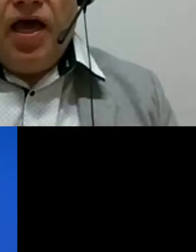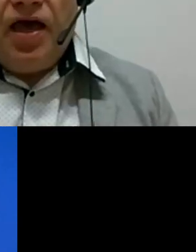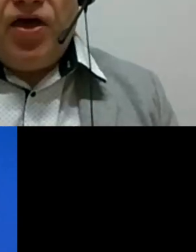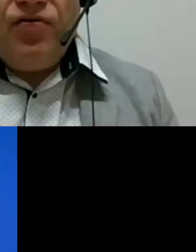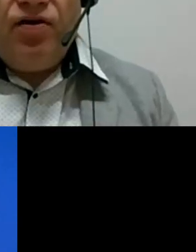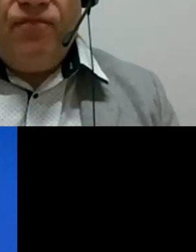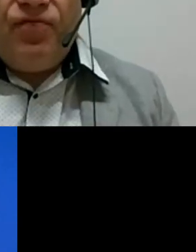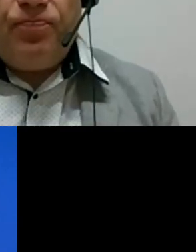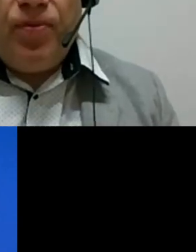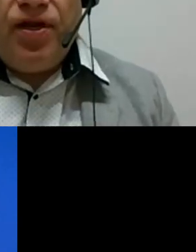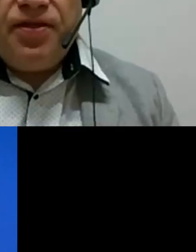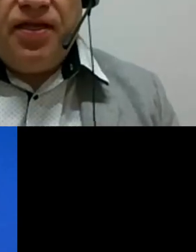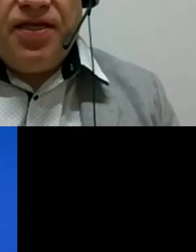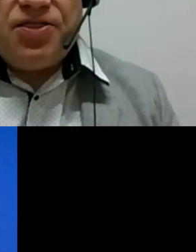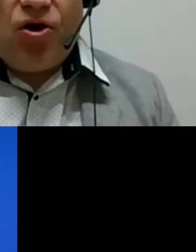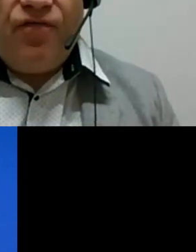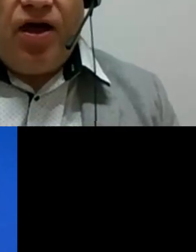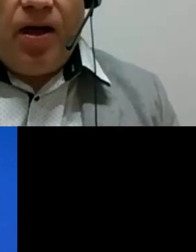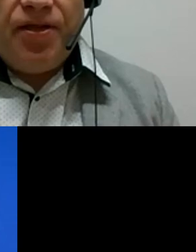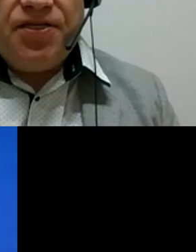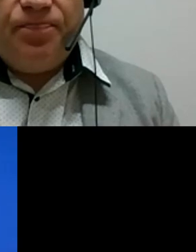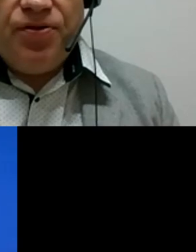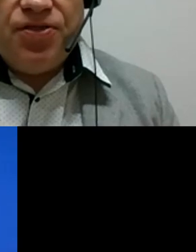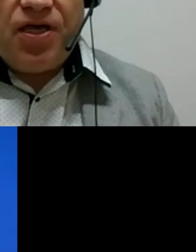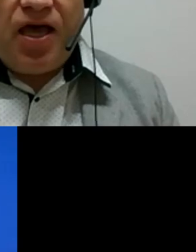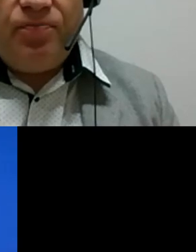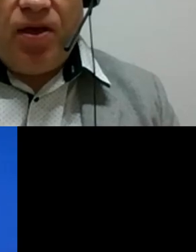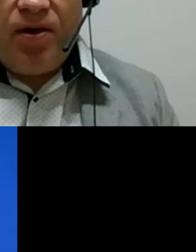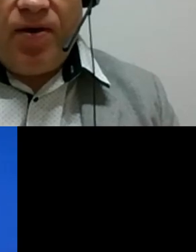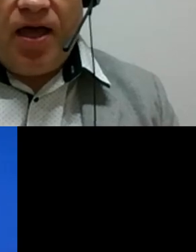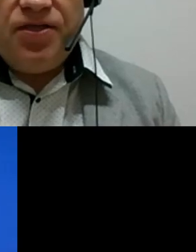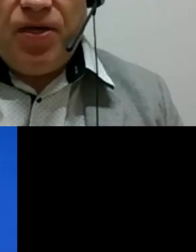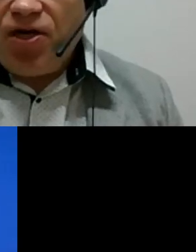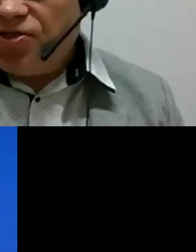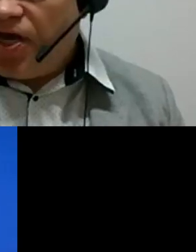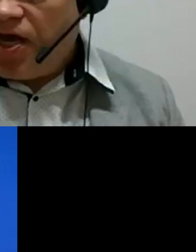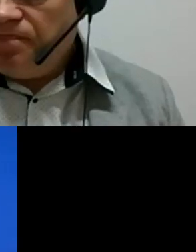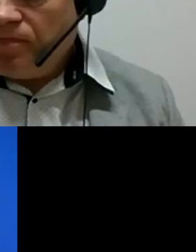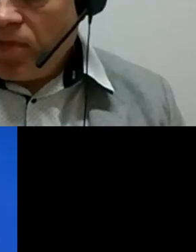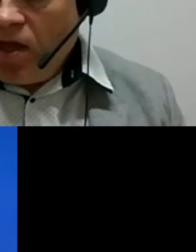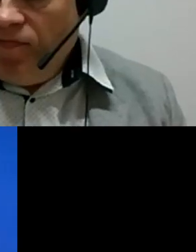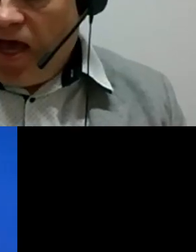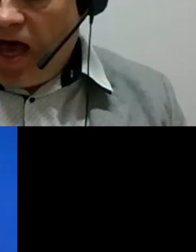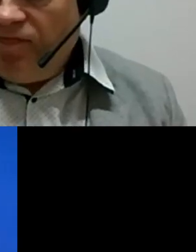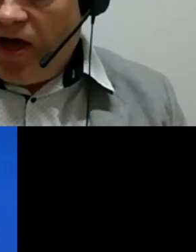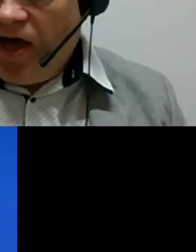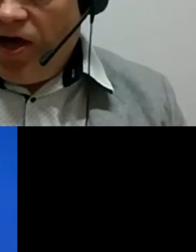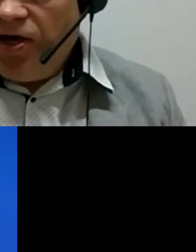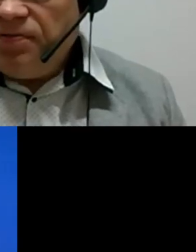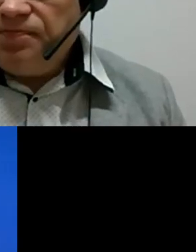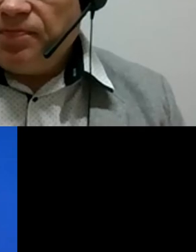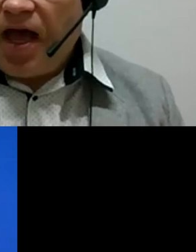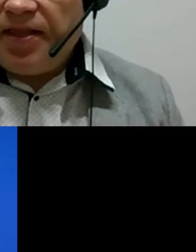And we have a very prominent list of participants and speakers today. We have